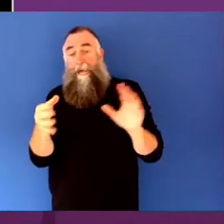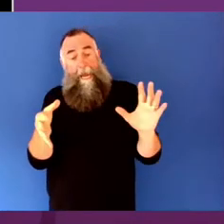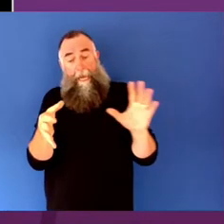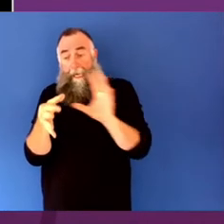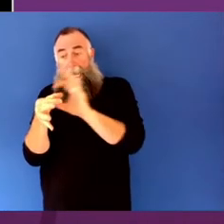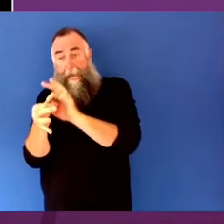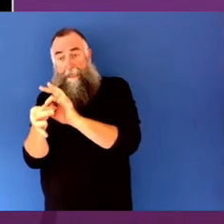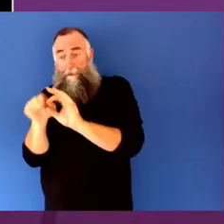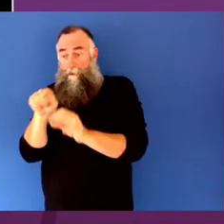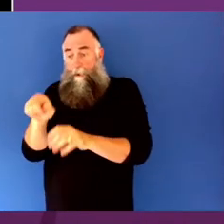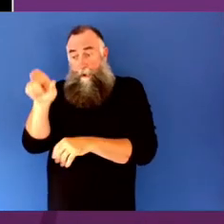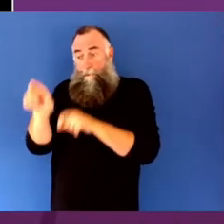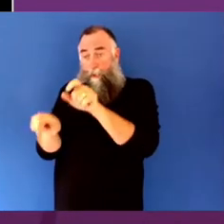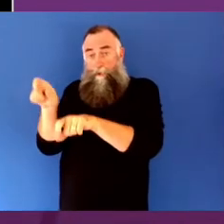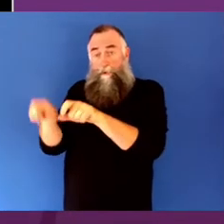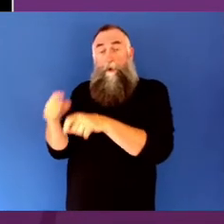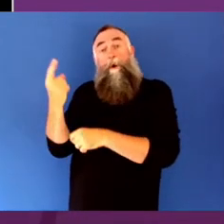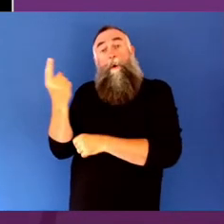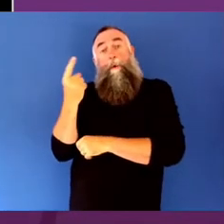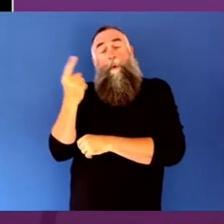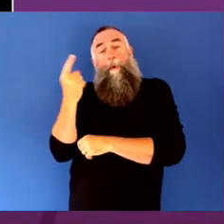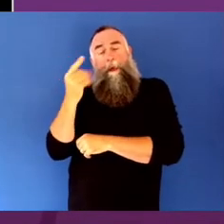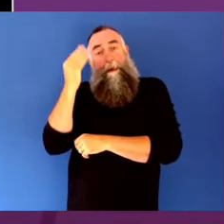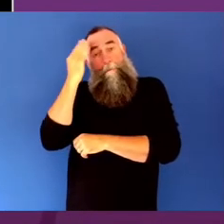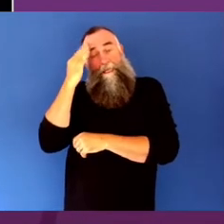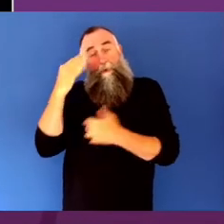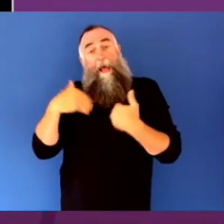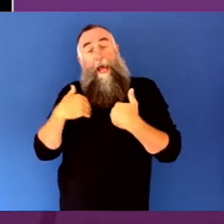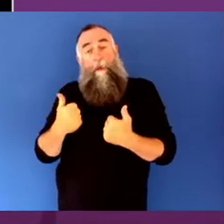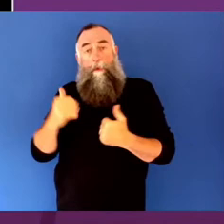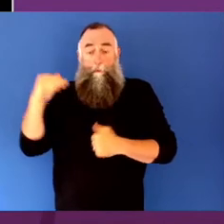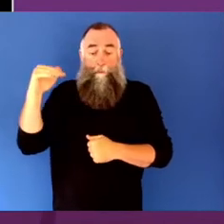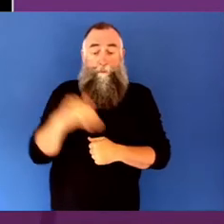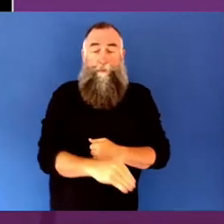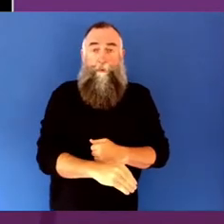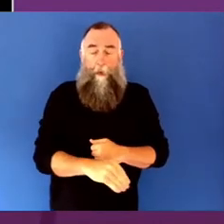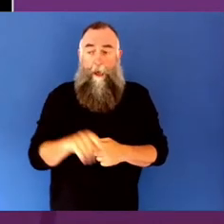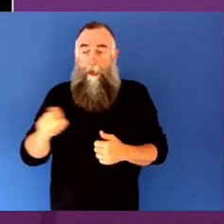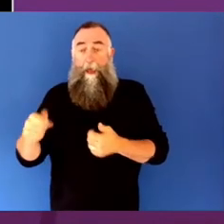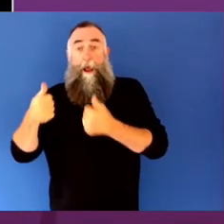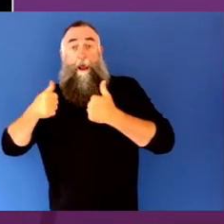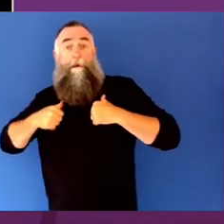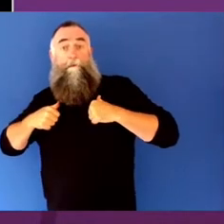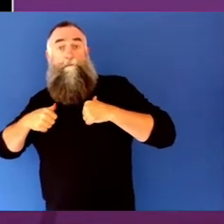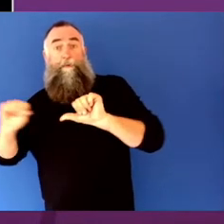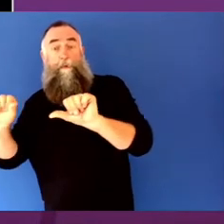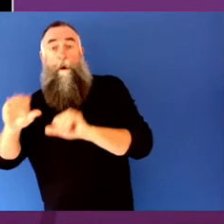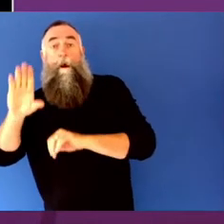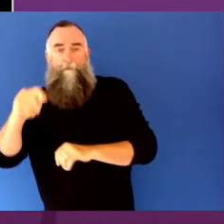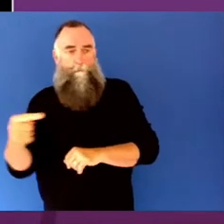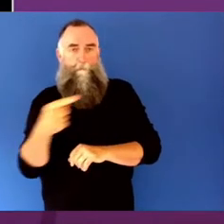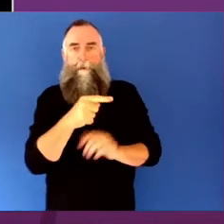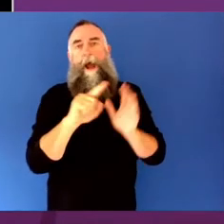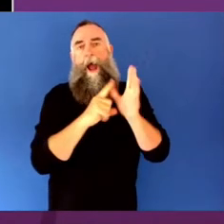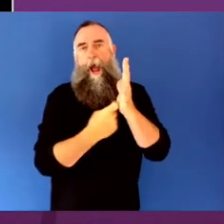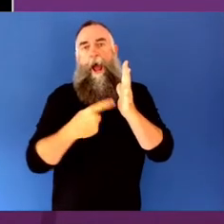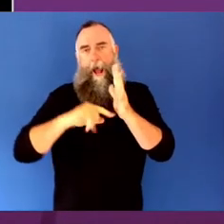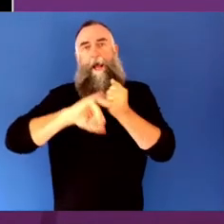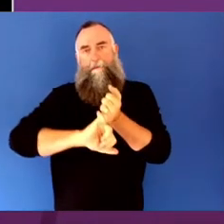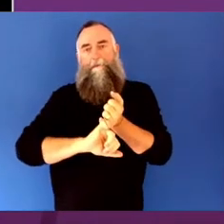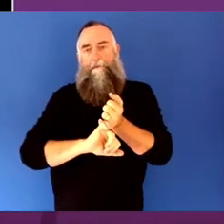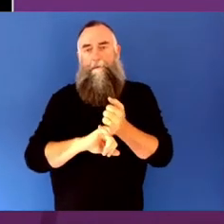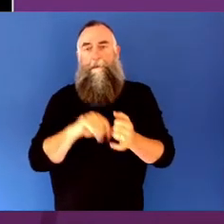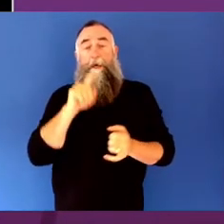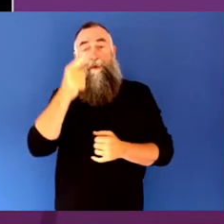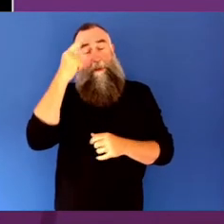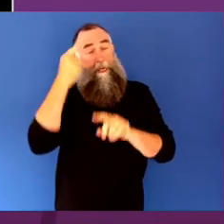are experiencing poor mental health to recover from that. And, of course, there's evidence going back to the 19th century